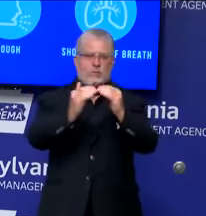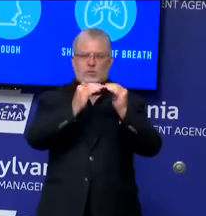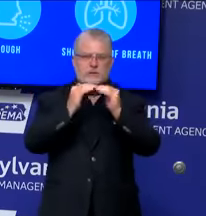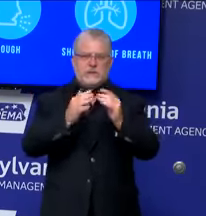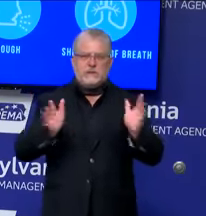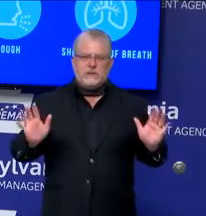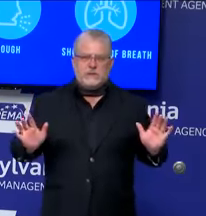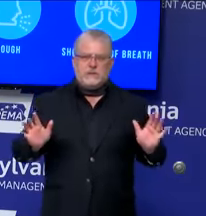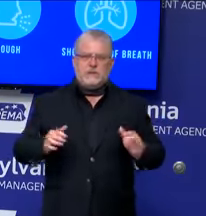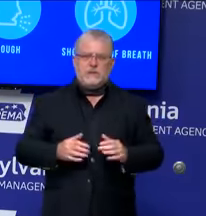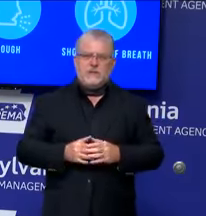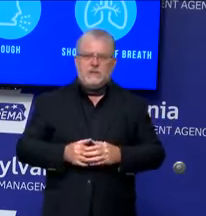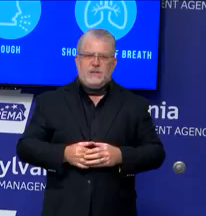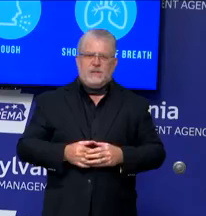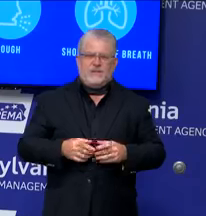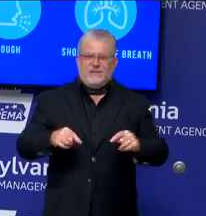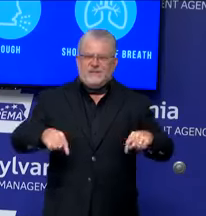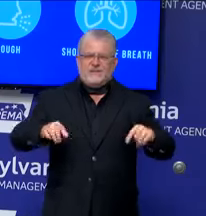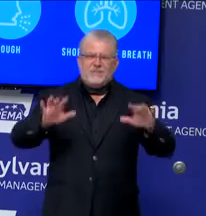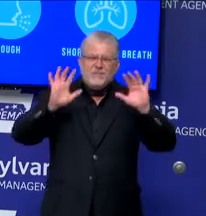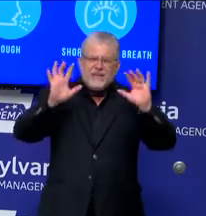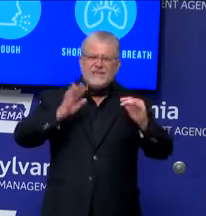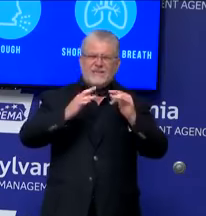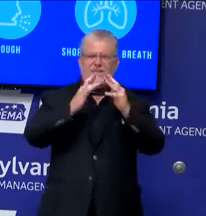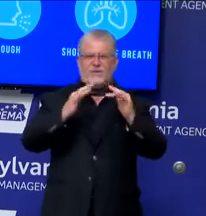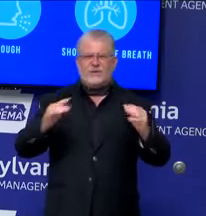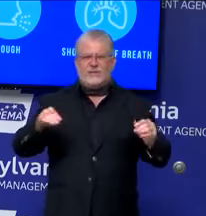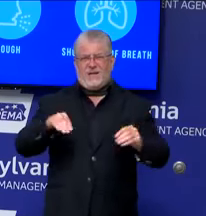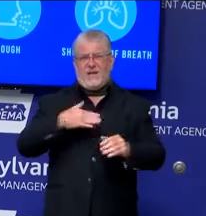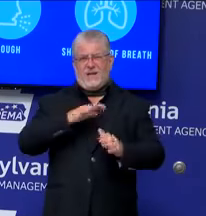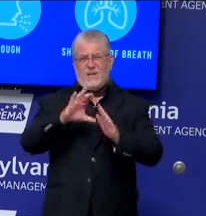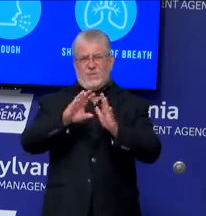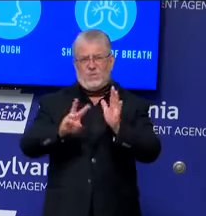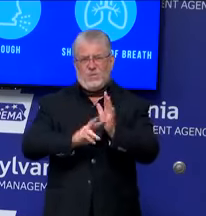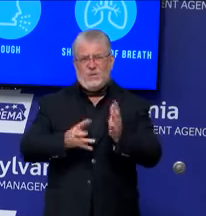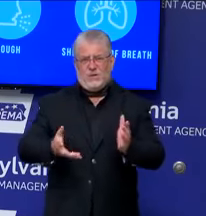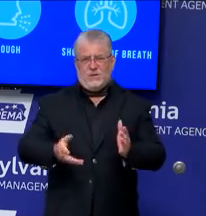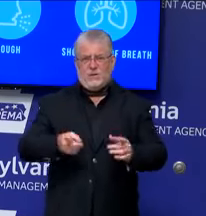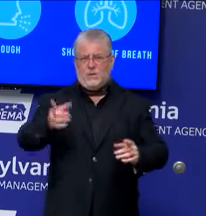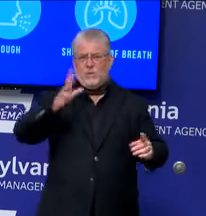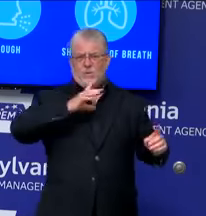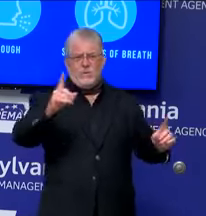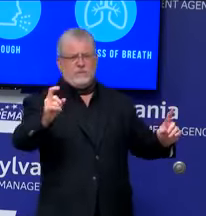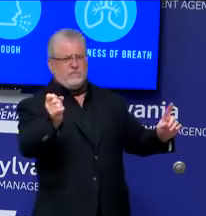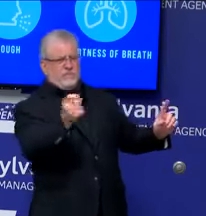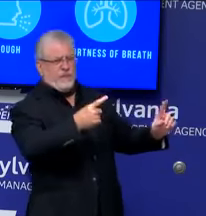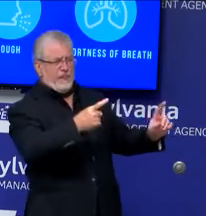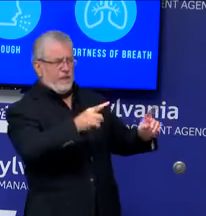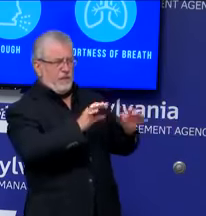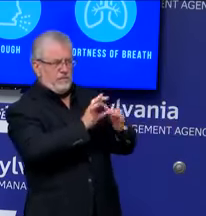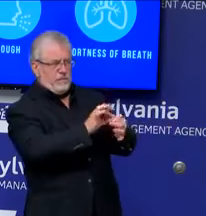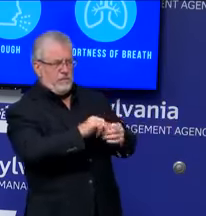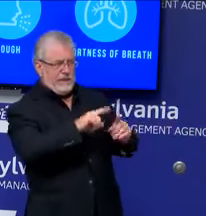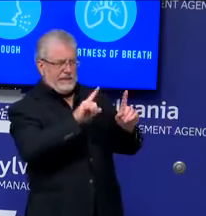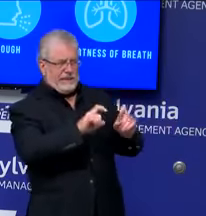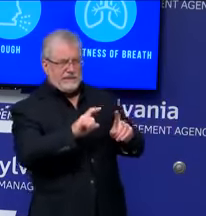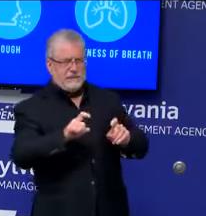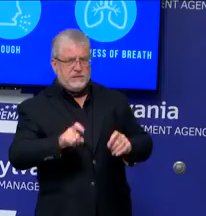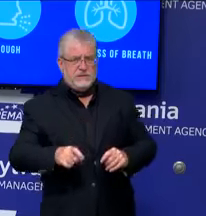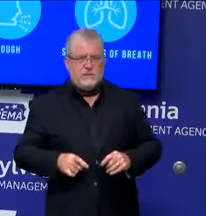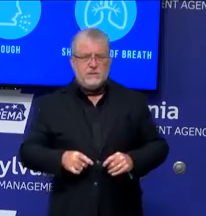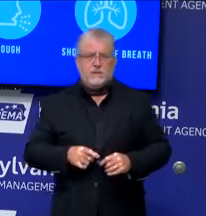tapestry of diversity in our commonwealth. And I'd just like to ask you about the testing. Obviously, there's been a lot of criticism about the allowing